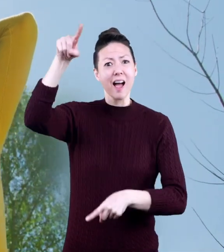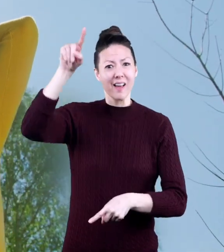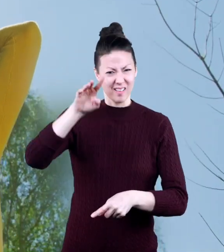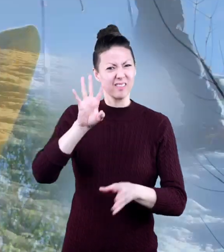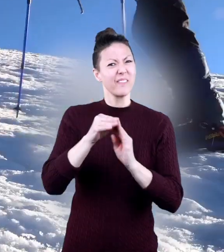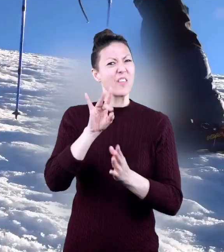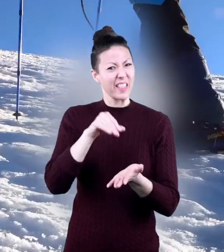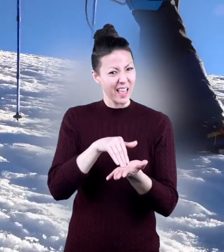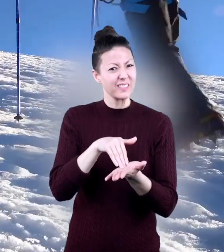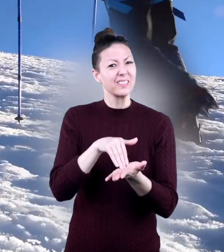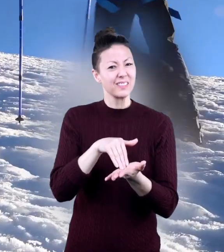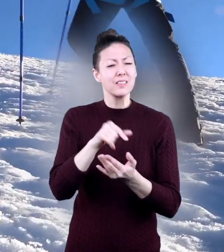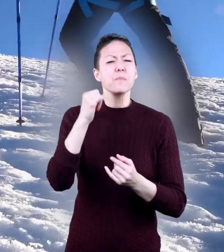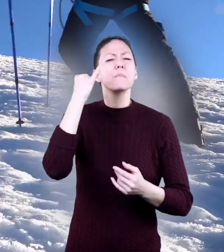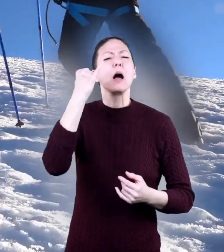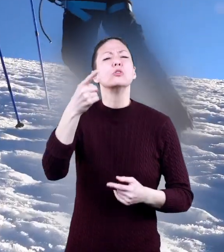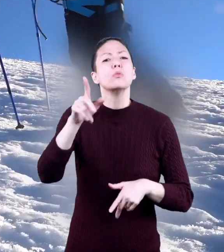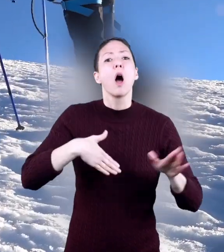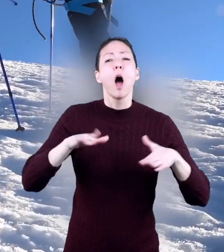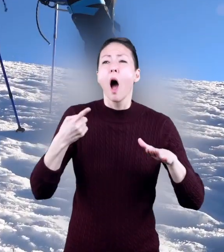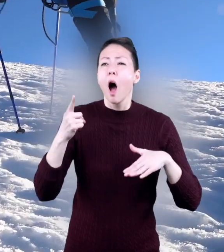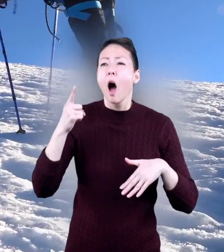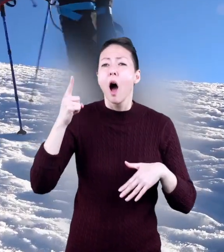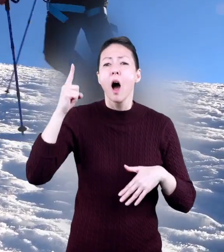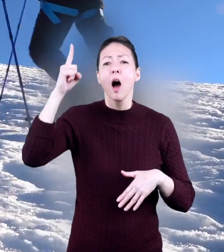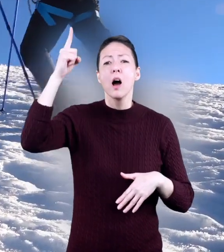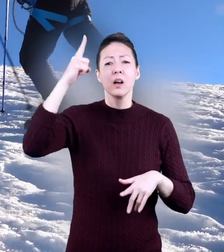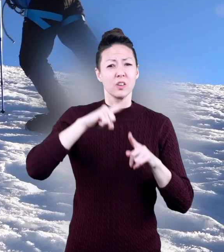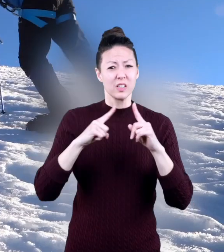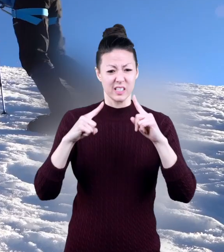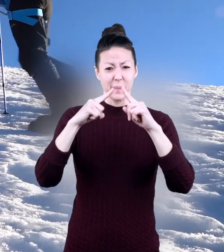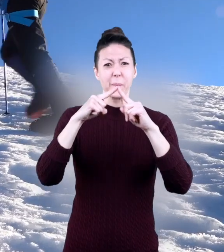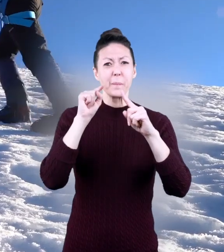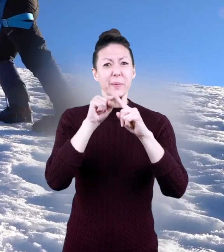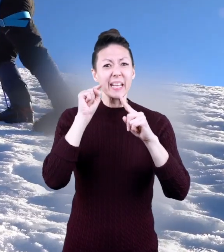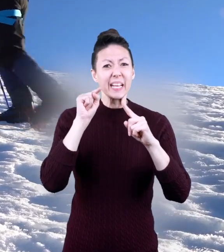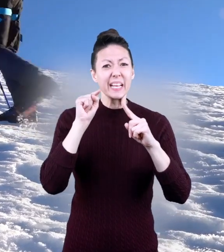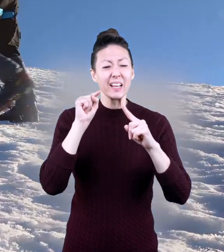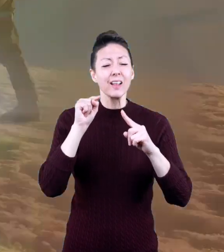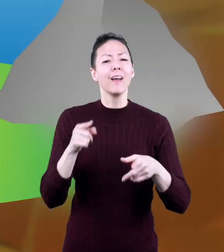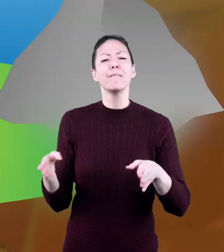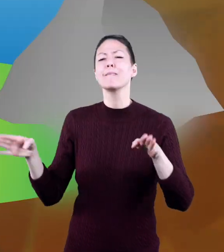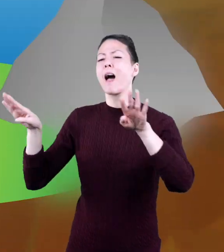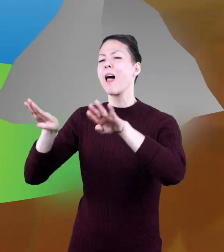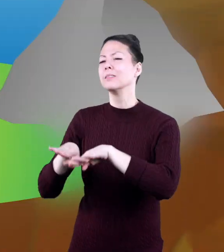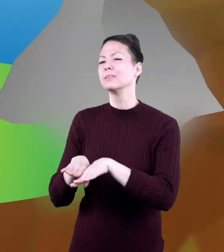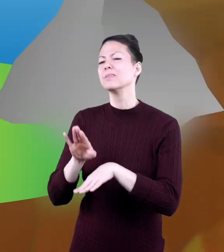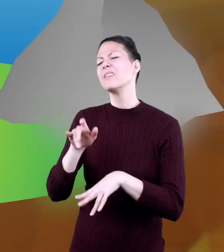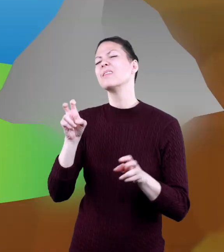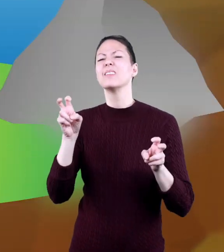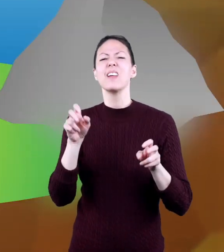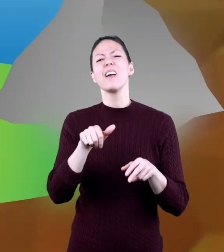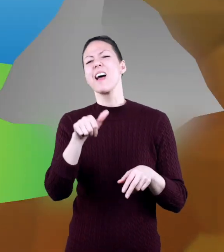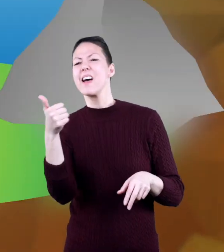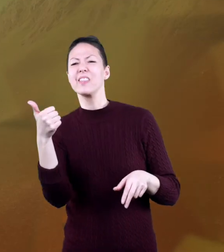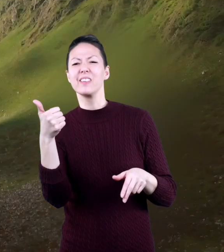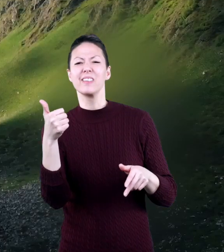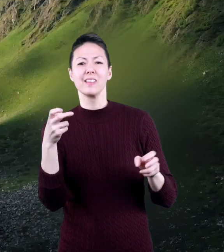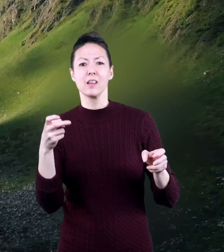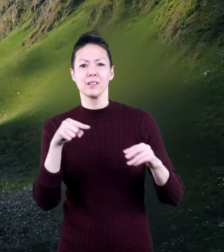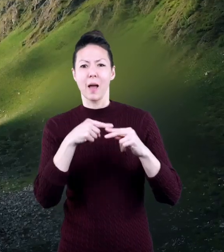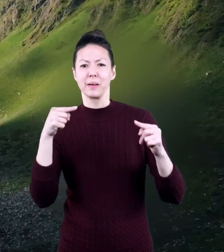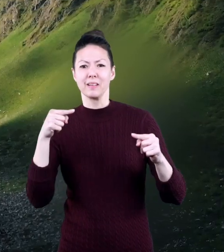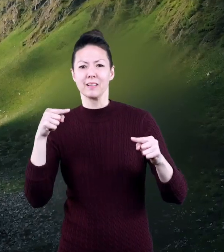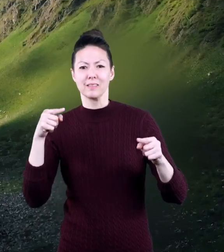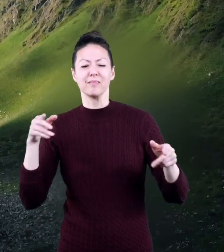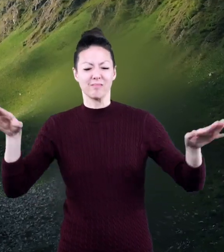Can you imagine hiking all the way to the peak? Valleys, on the other hand, are